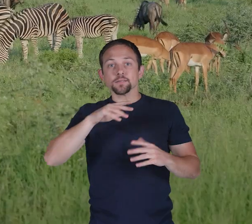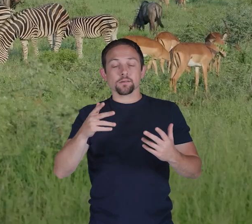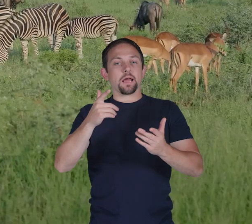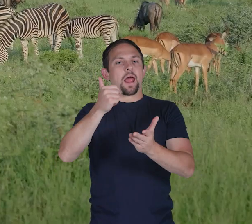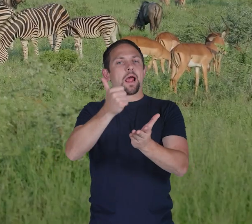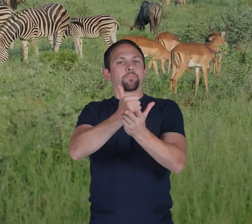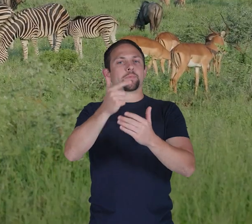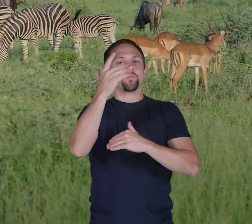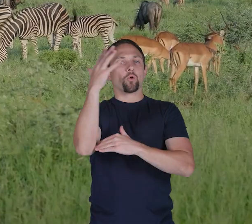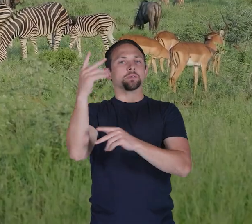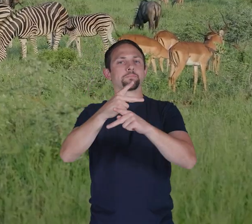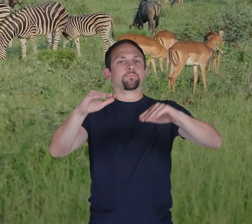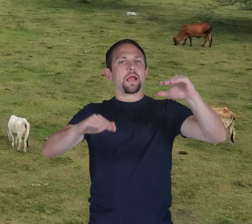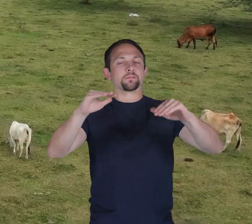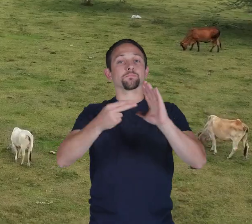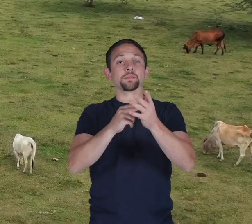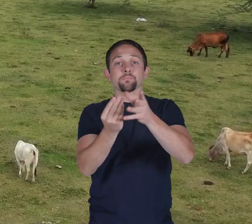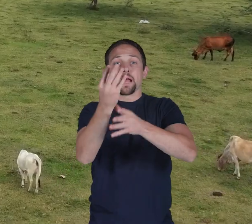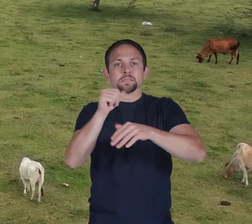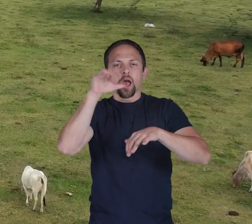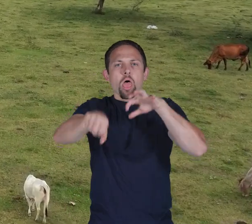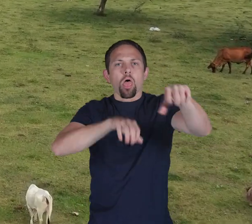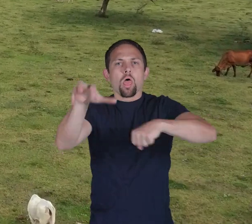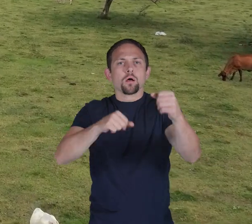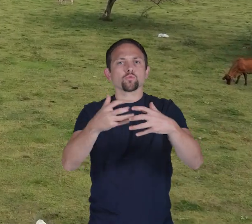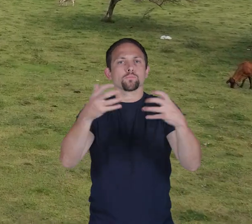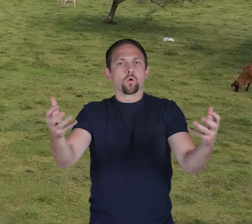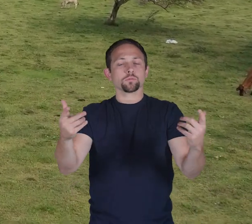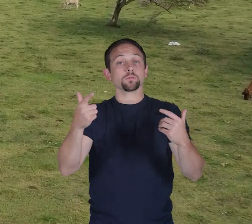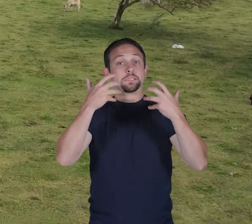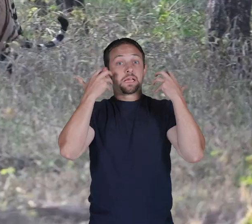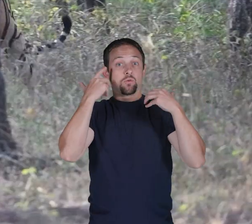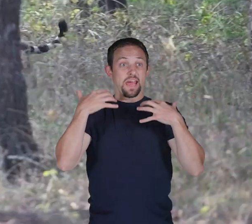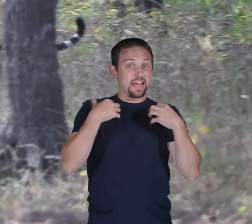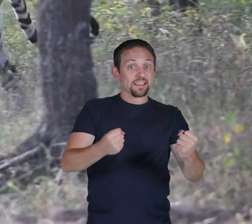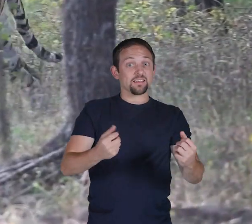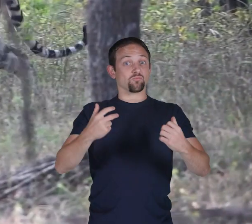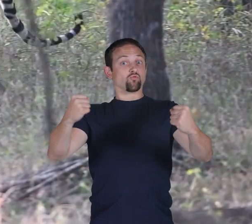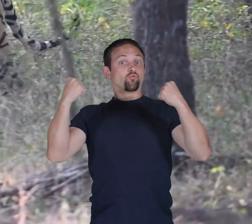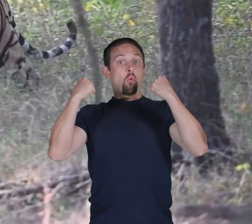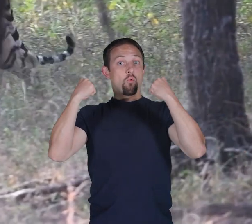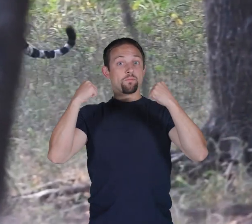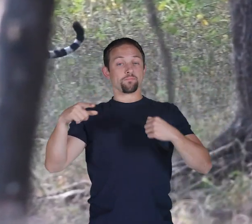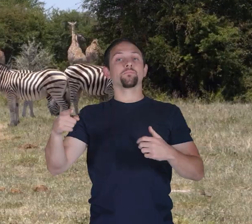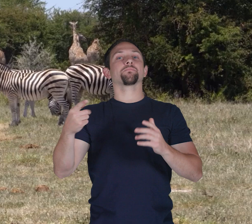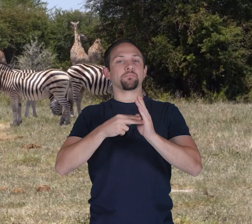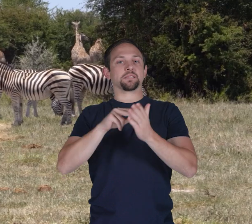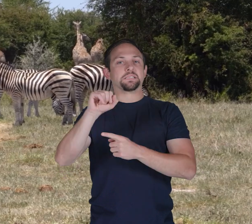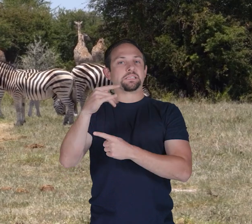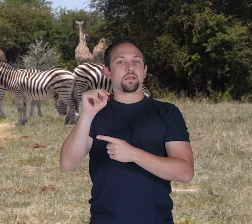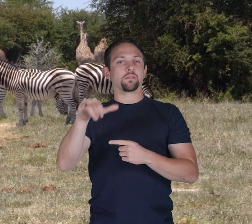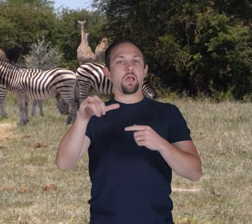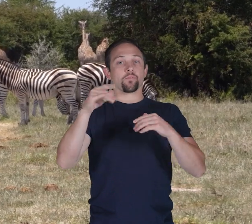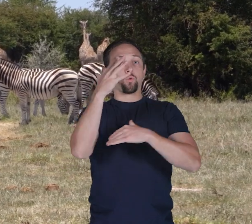This keeps the forest balanced, so plants don't get eaten too much. When tigers are healthy. When and strong, it's a